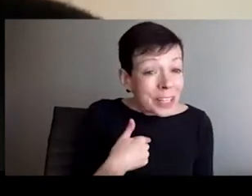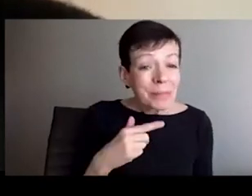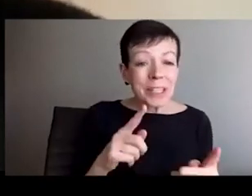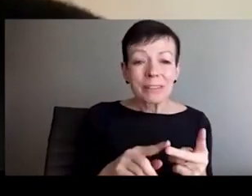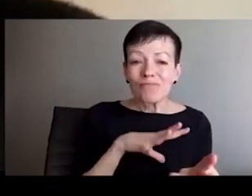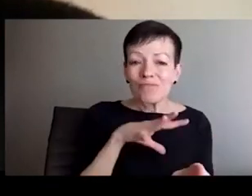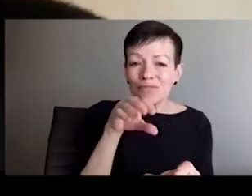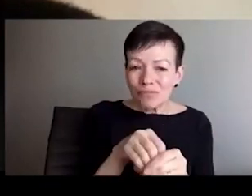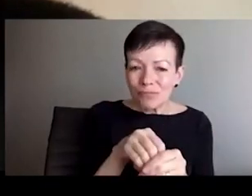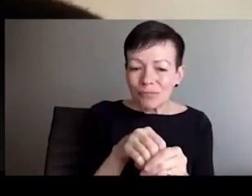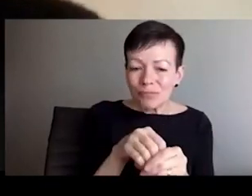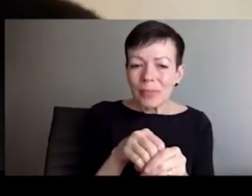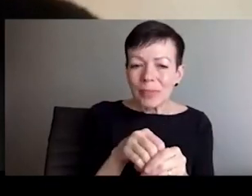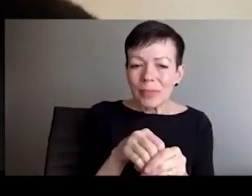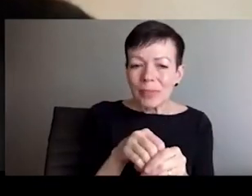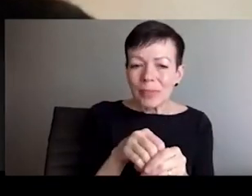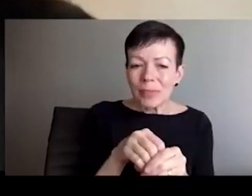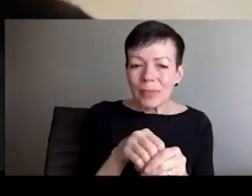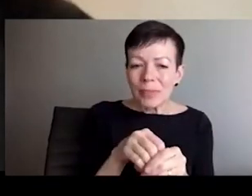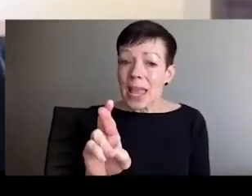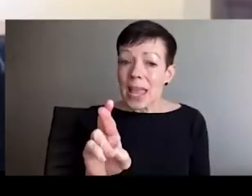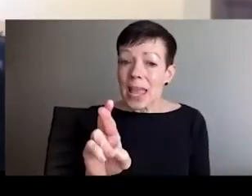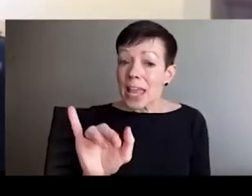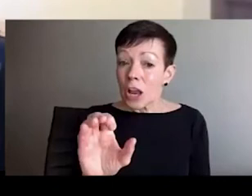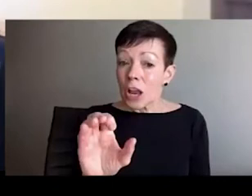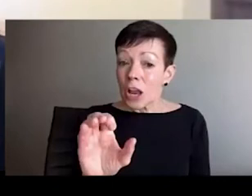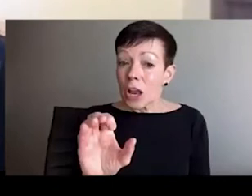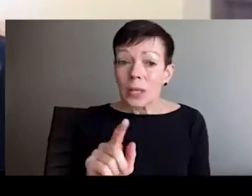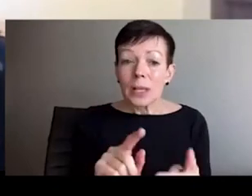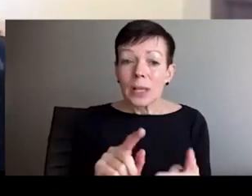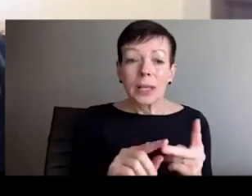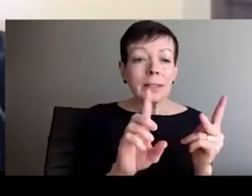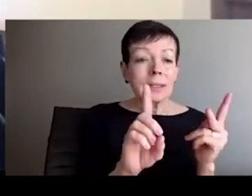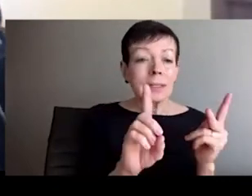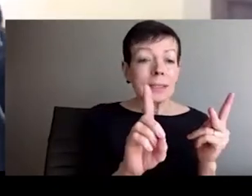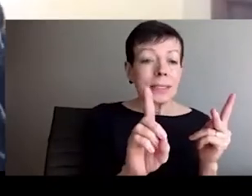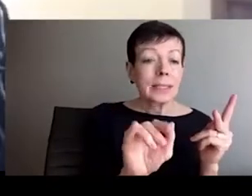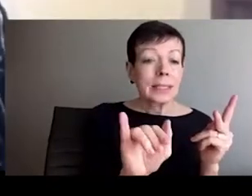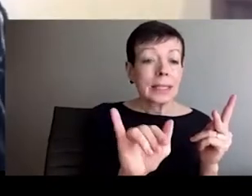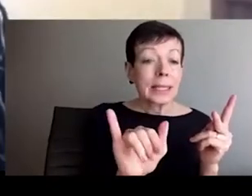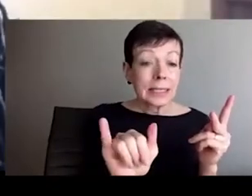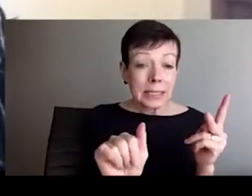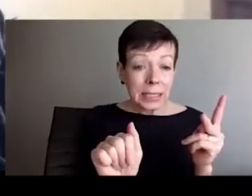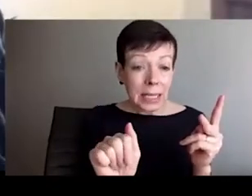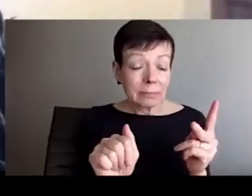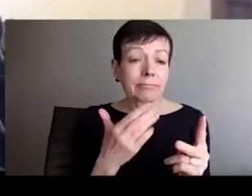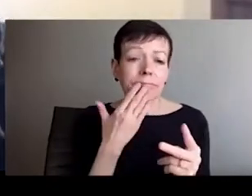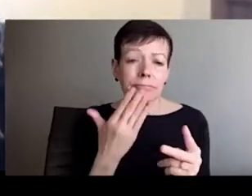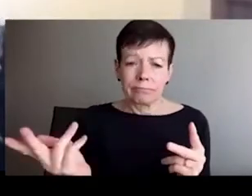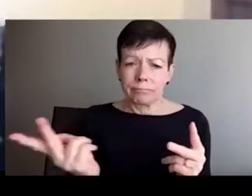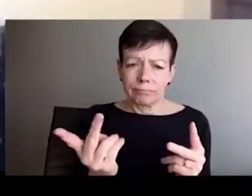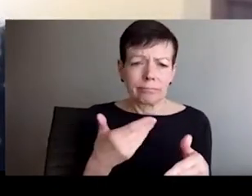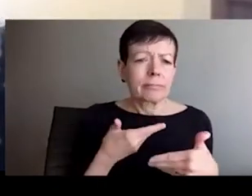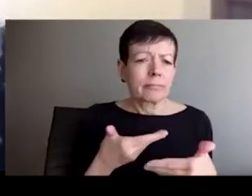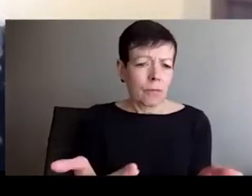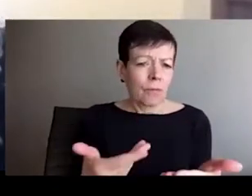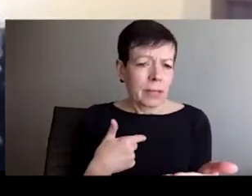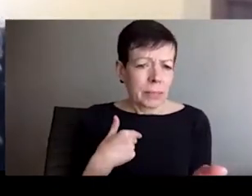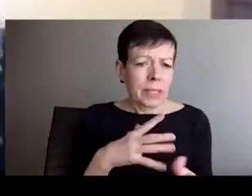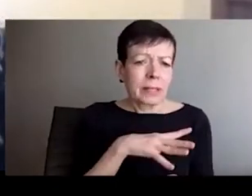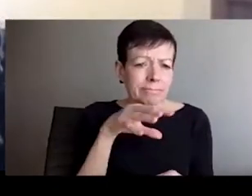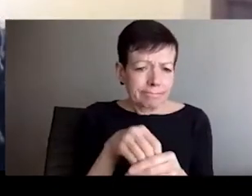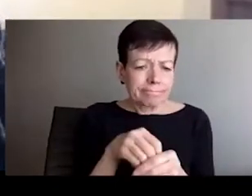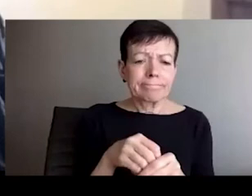Hi, Chelsea. Welcome. Hi. I'll say good morning. It's morning for me. Good afternoon and good evening